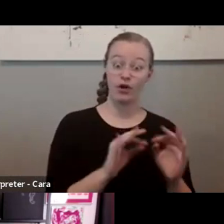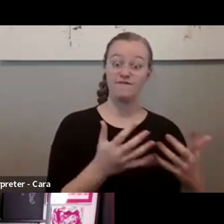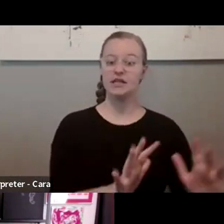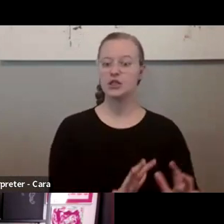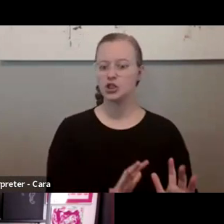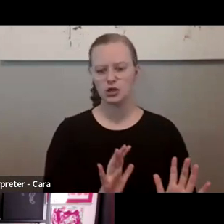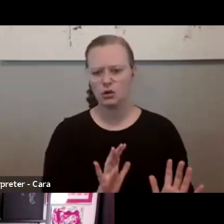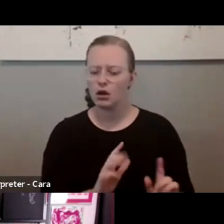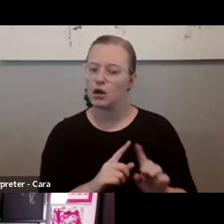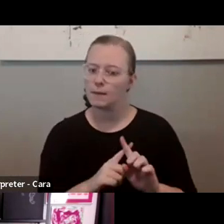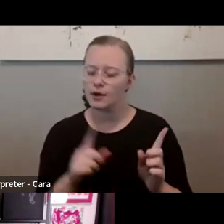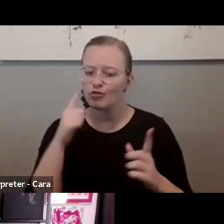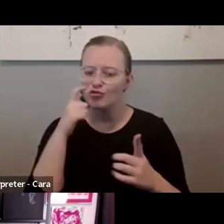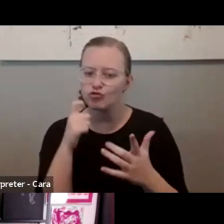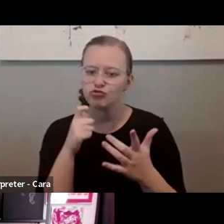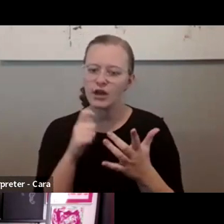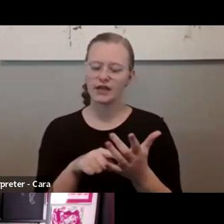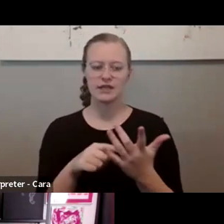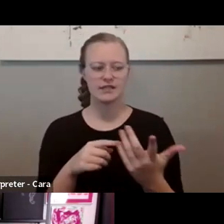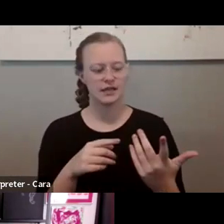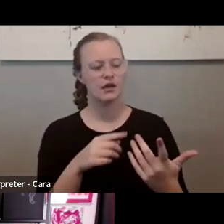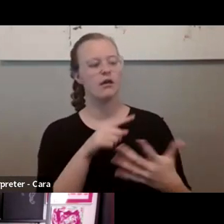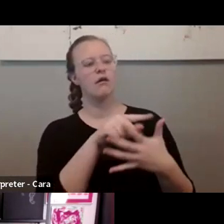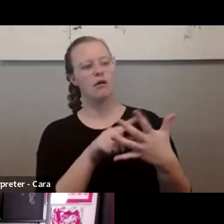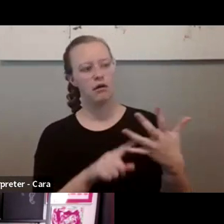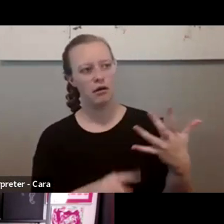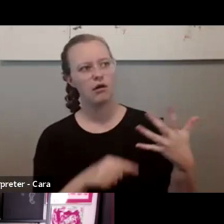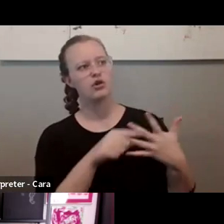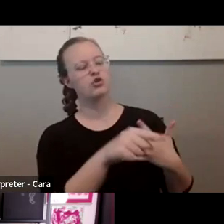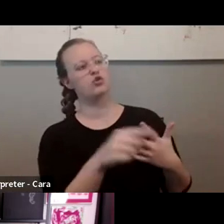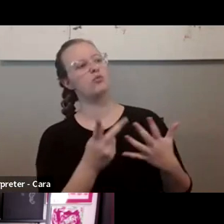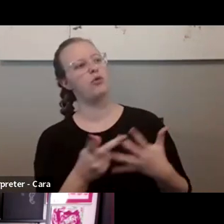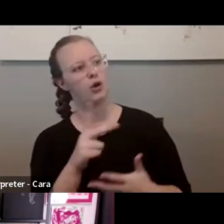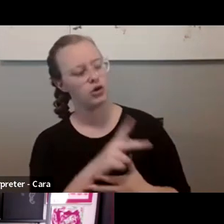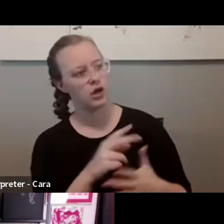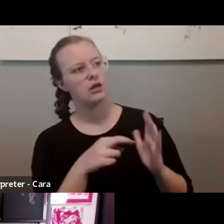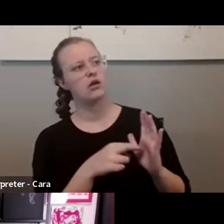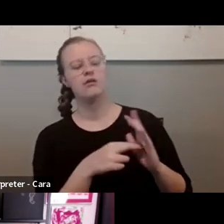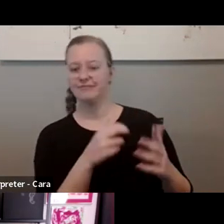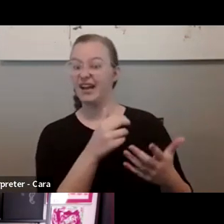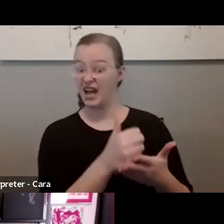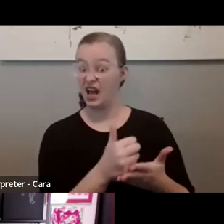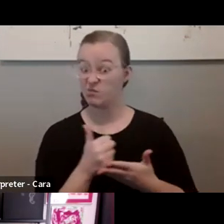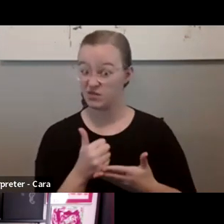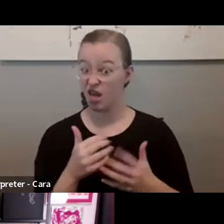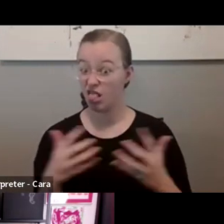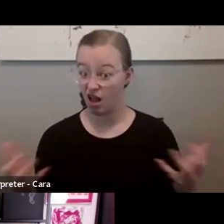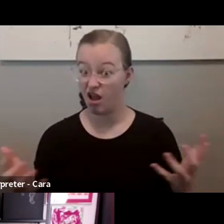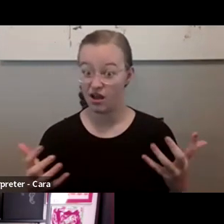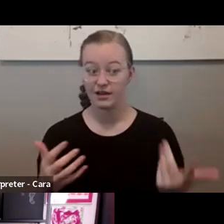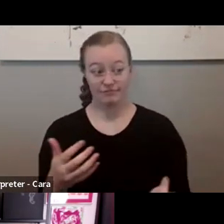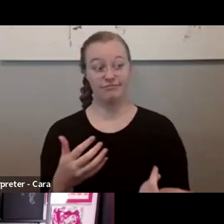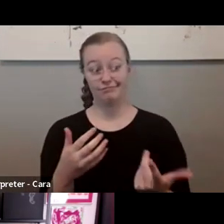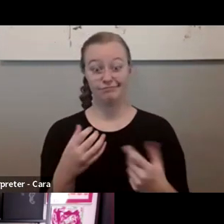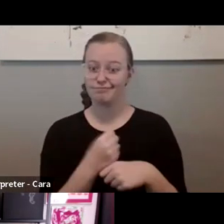recognizing that those are the things that the elected official is prioritizing helps you a lot in terms of, frankly, making